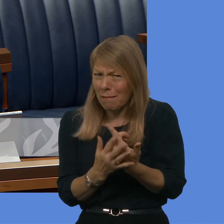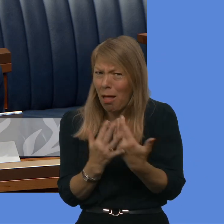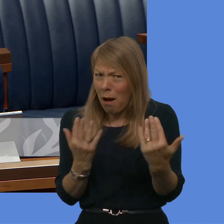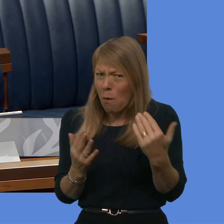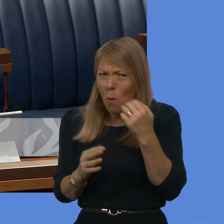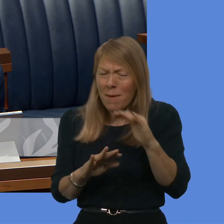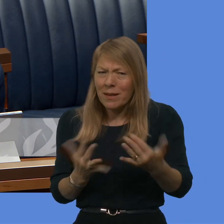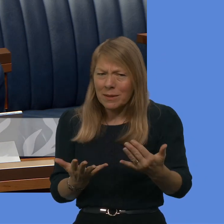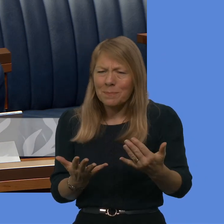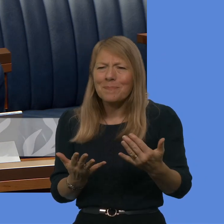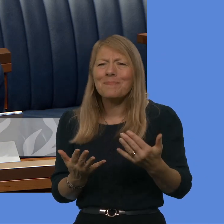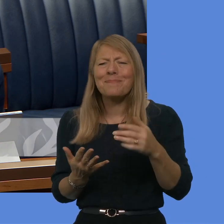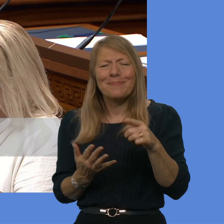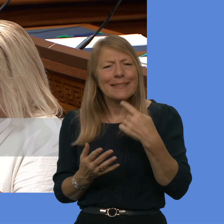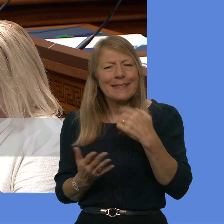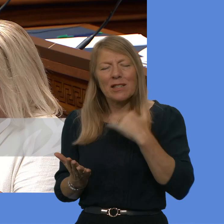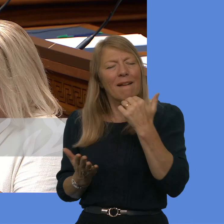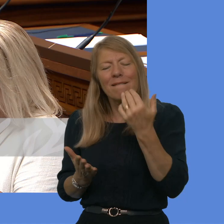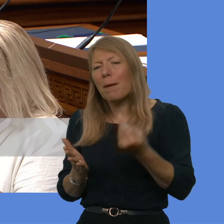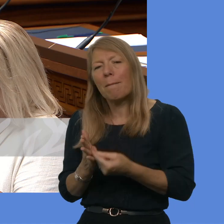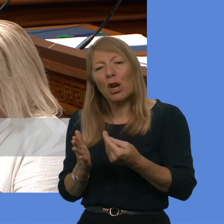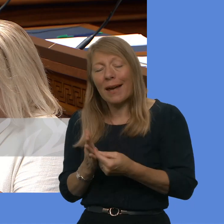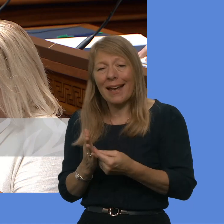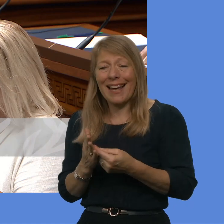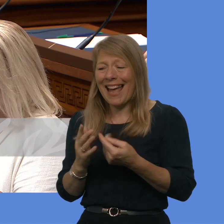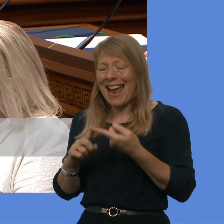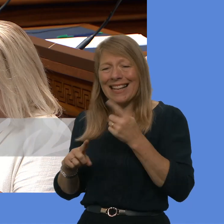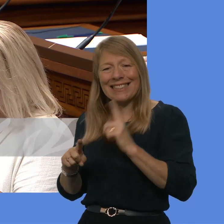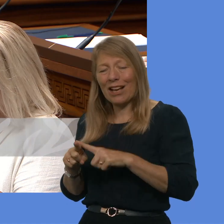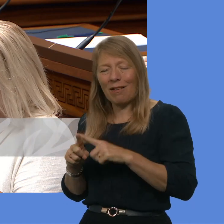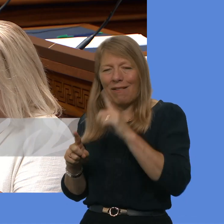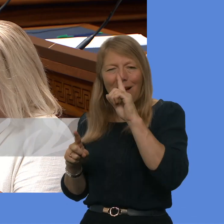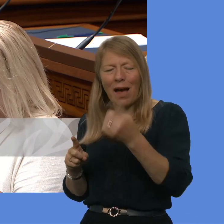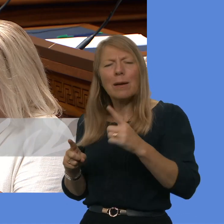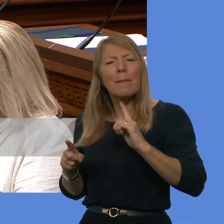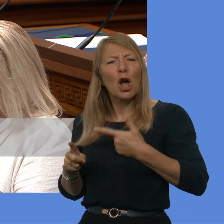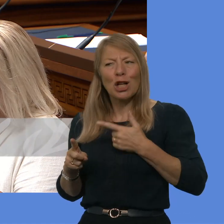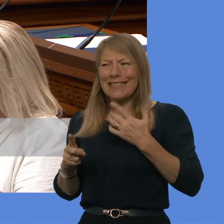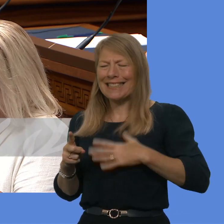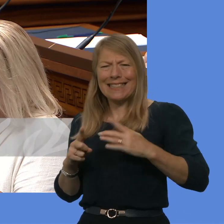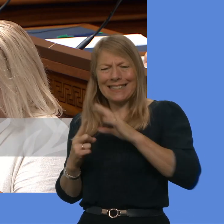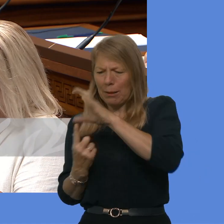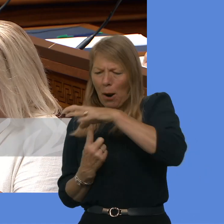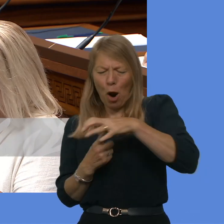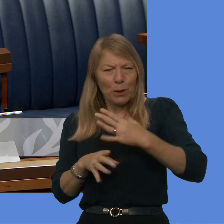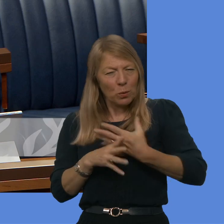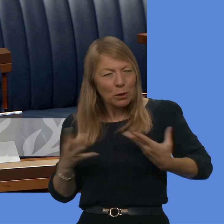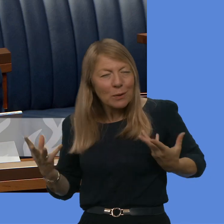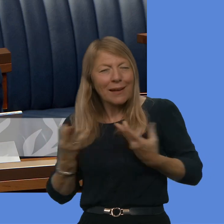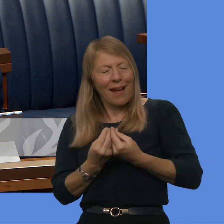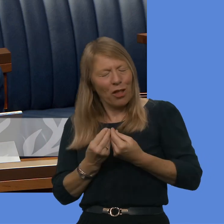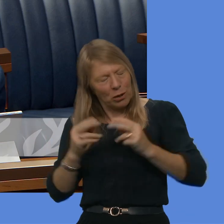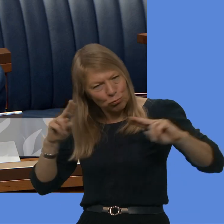Programme, and the ability for the executive to truly take a cross-departmental approach to tackling the housing crisis grip in Northern Ireland.